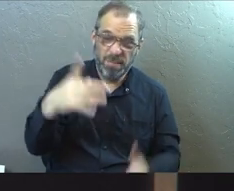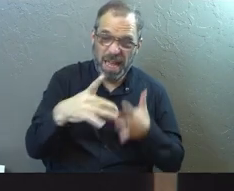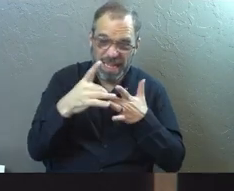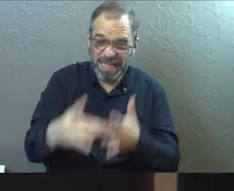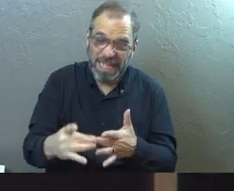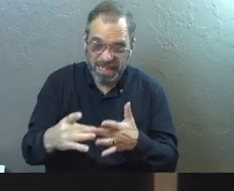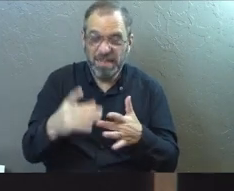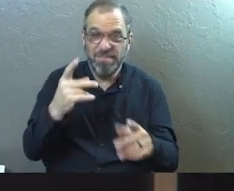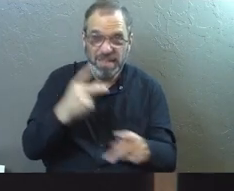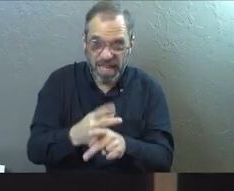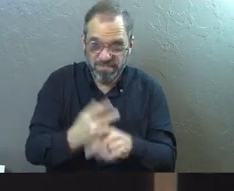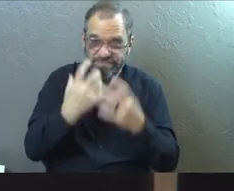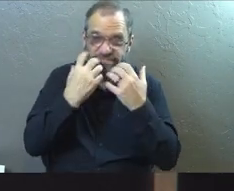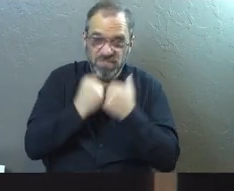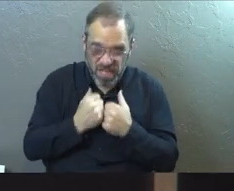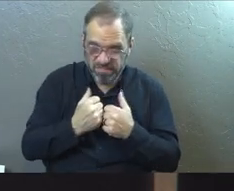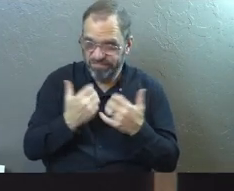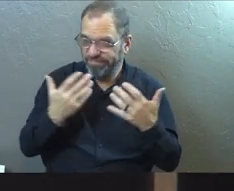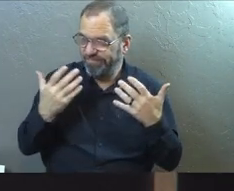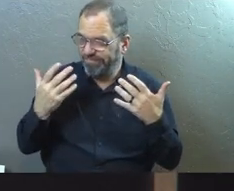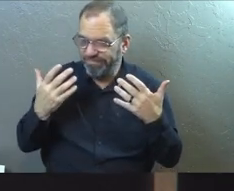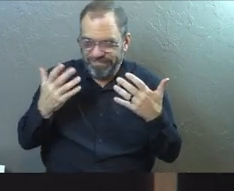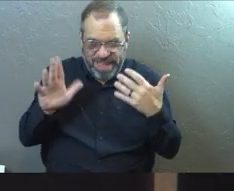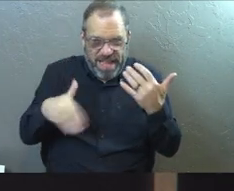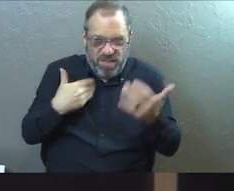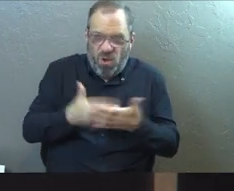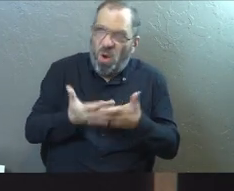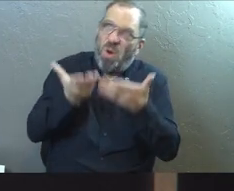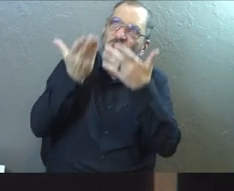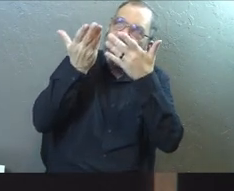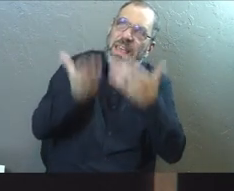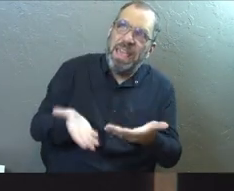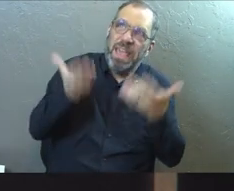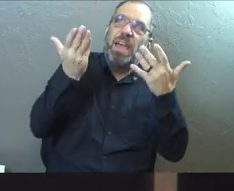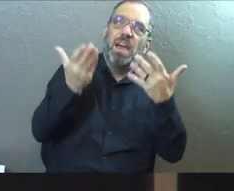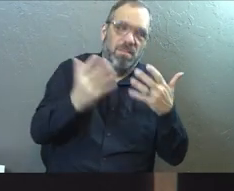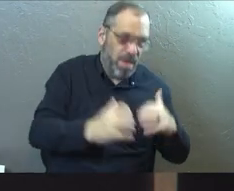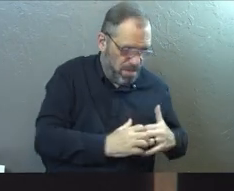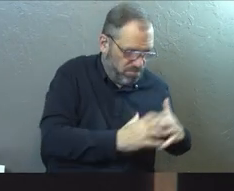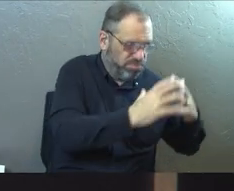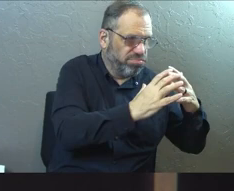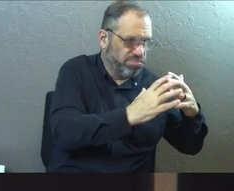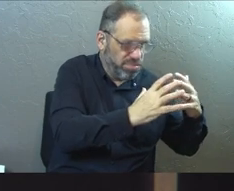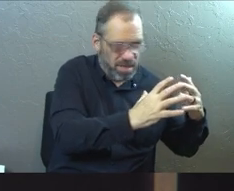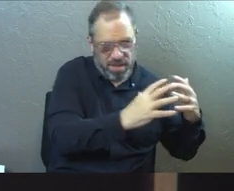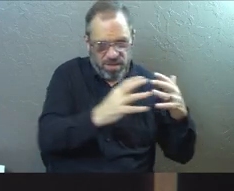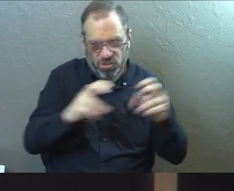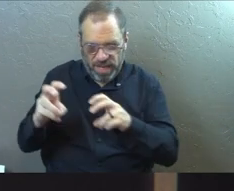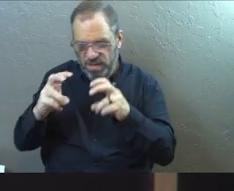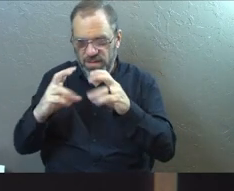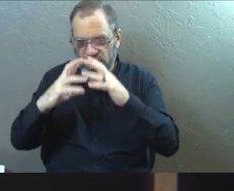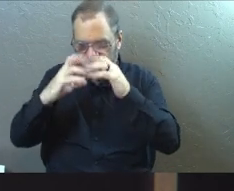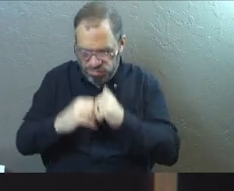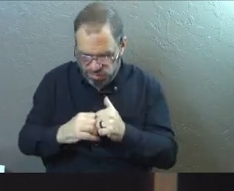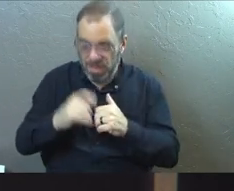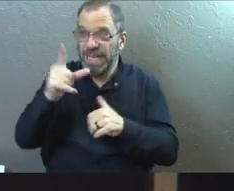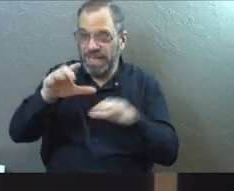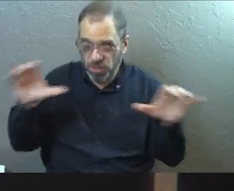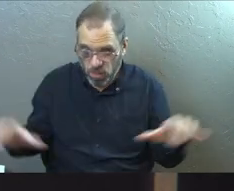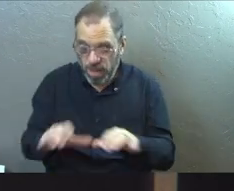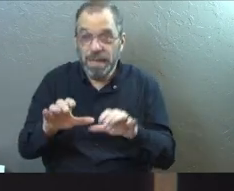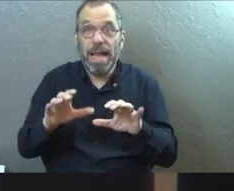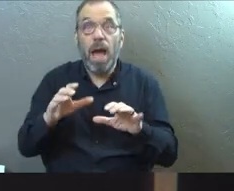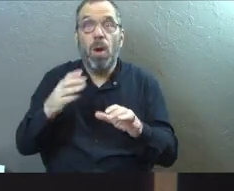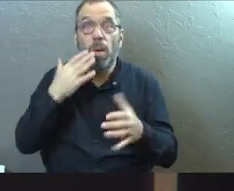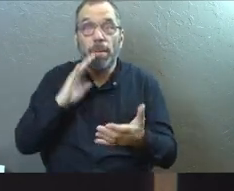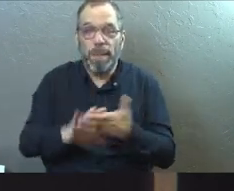leading us, guiding us, taking care of us, making a way for us. It's all him building the barriers, taking them down, making them look different. God has done all the work. And where it